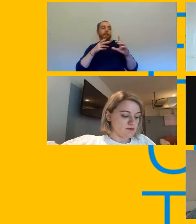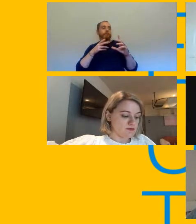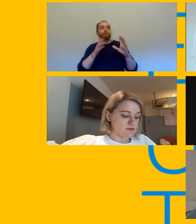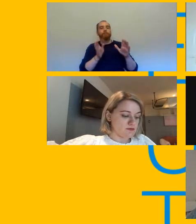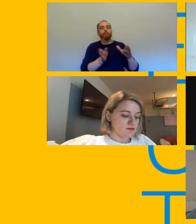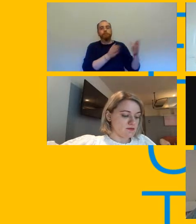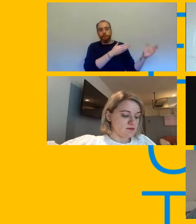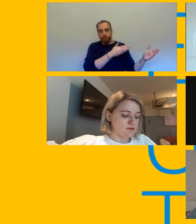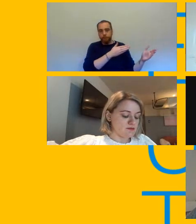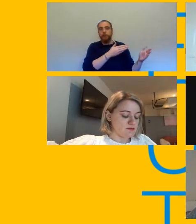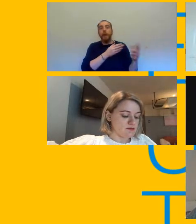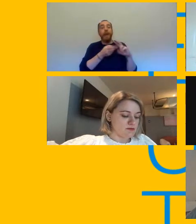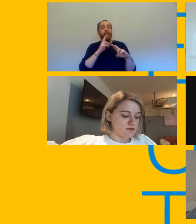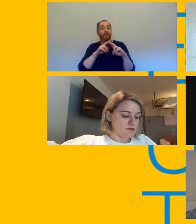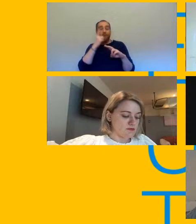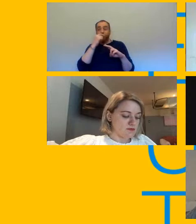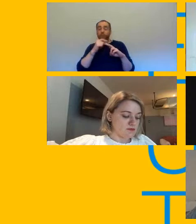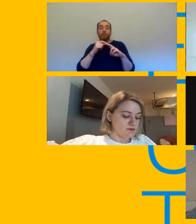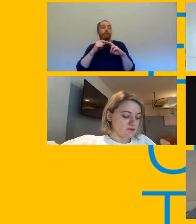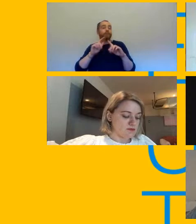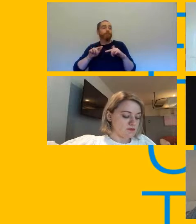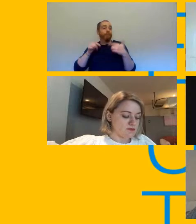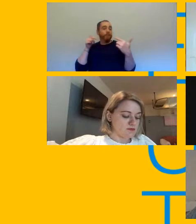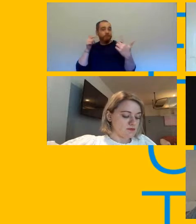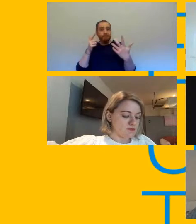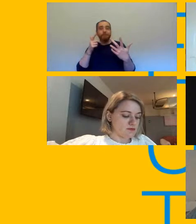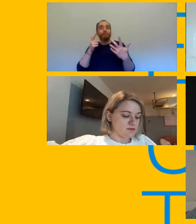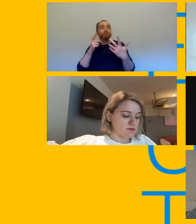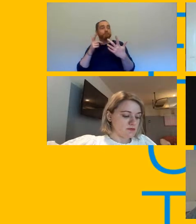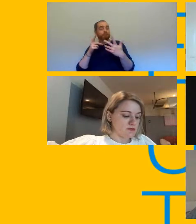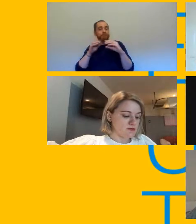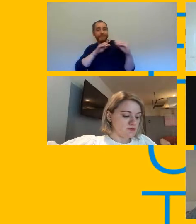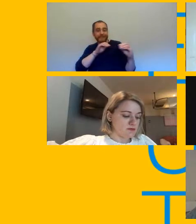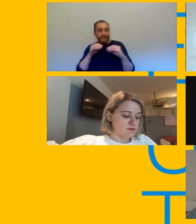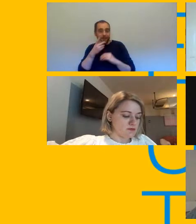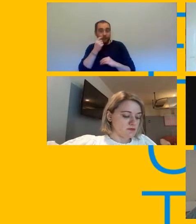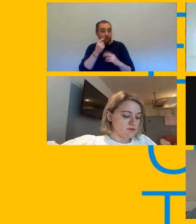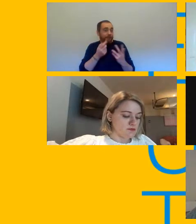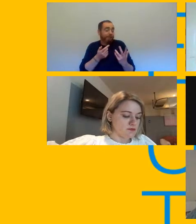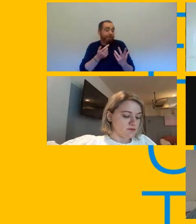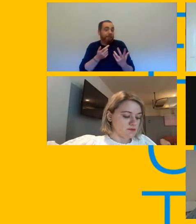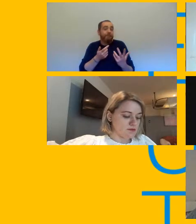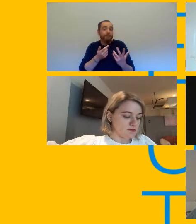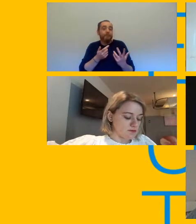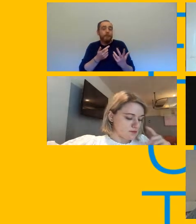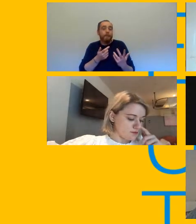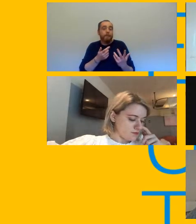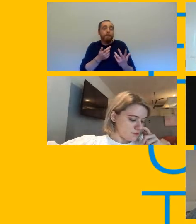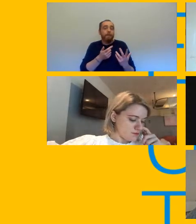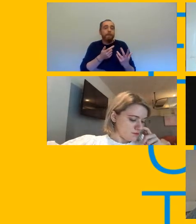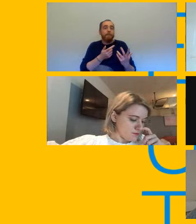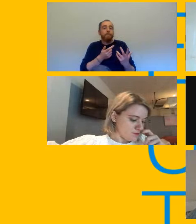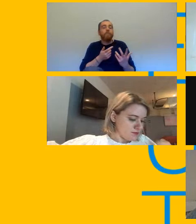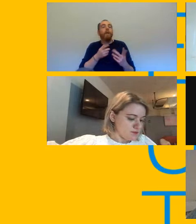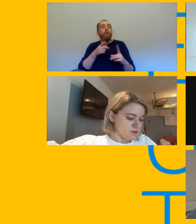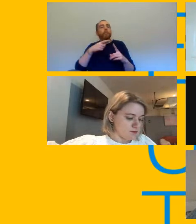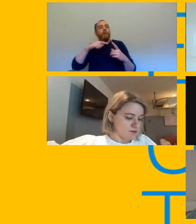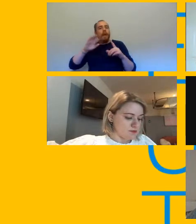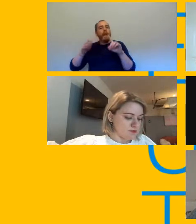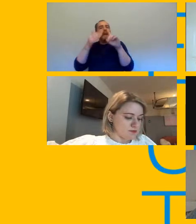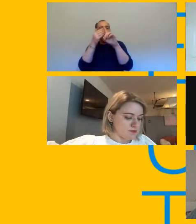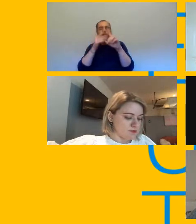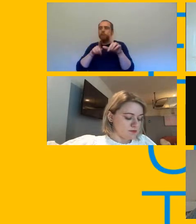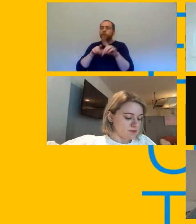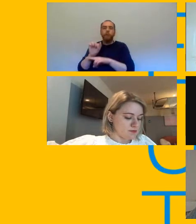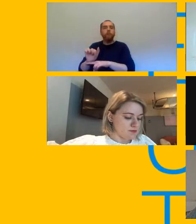involve face to face but as a minimum you know we would expect adequate controls to be in place to protect you from harm and so there's a lot of